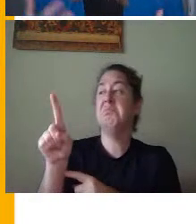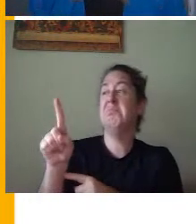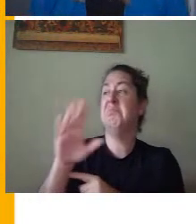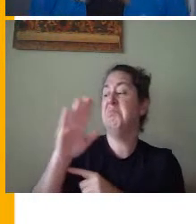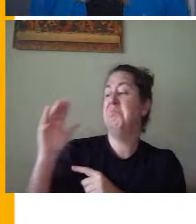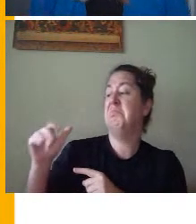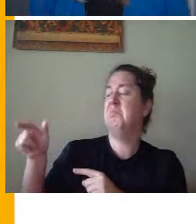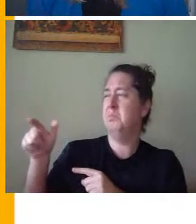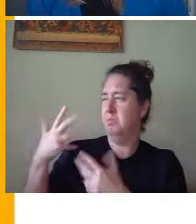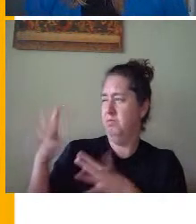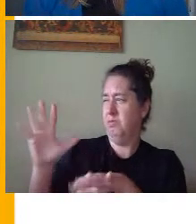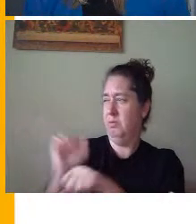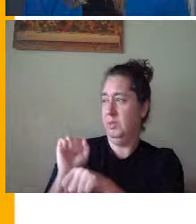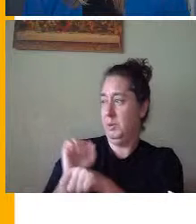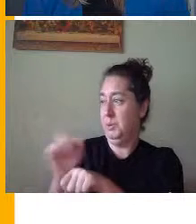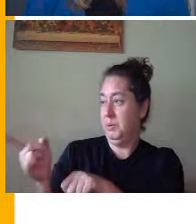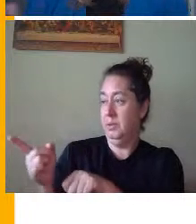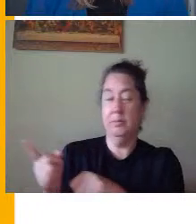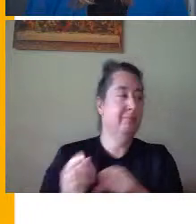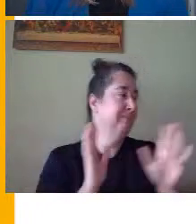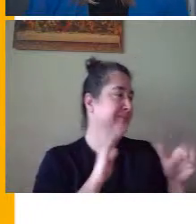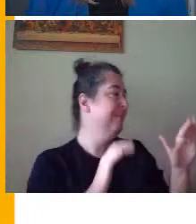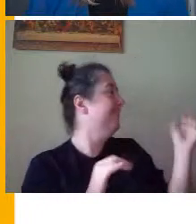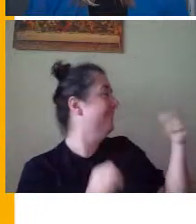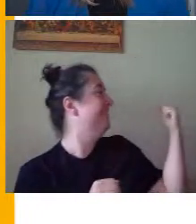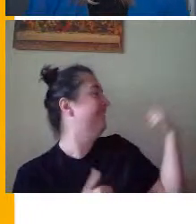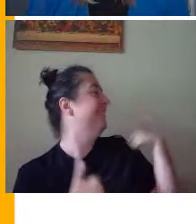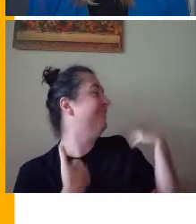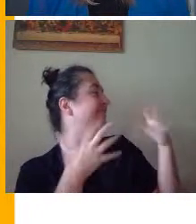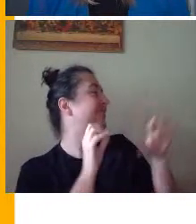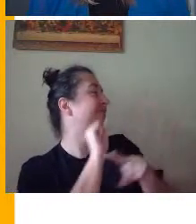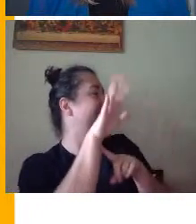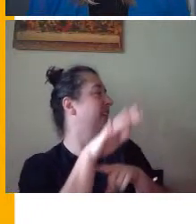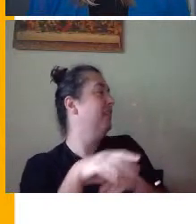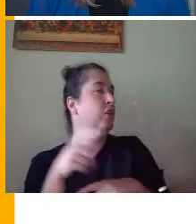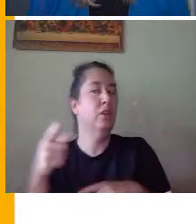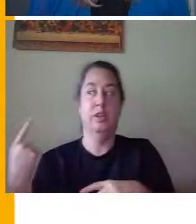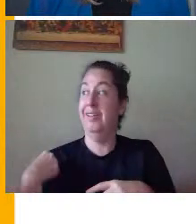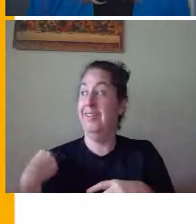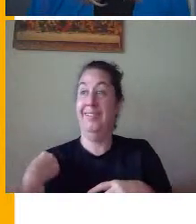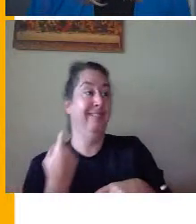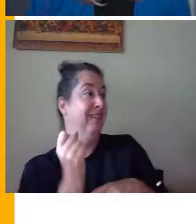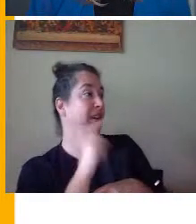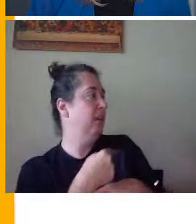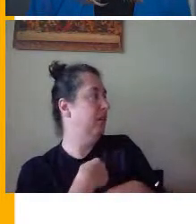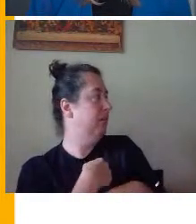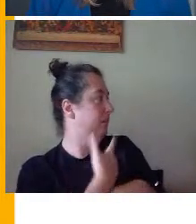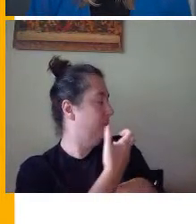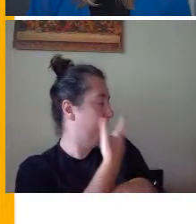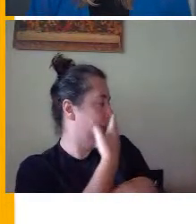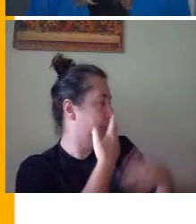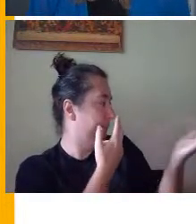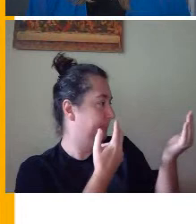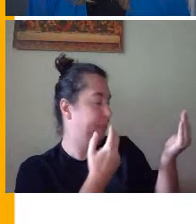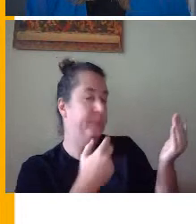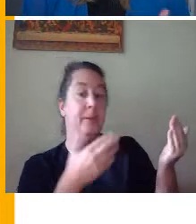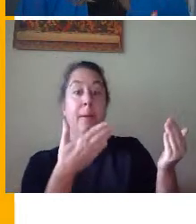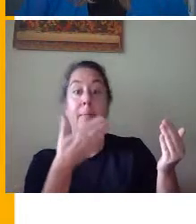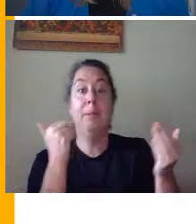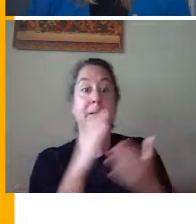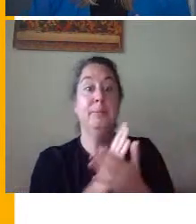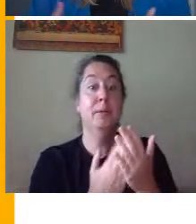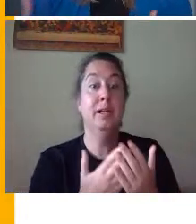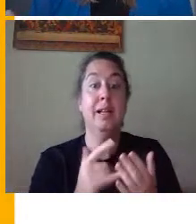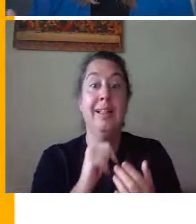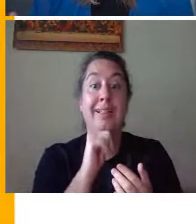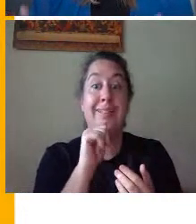hey, did you do this work? And they say, yeah, I turned it in already. You can ask, I want to see it. And the best part is